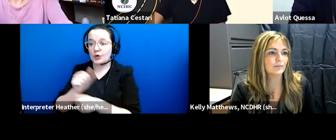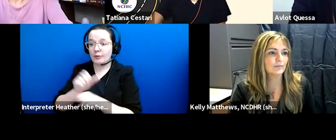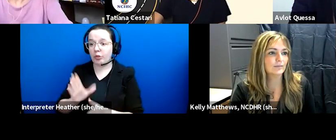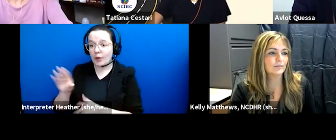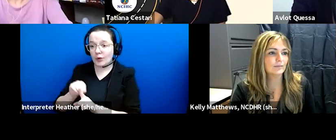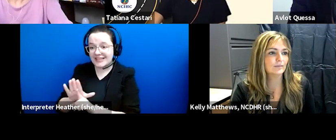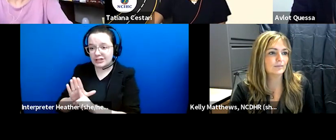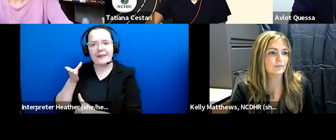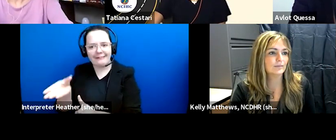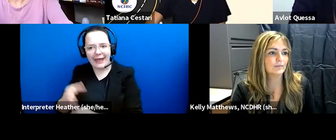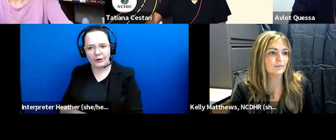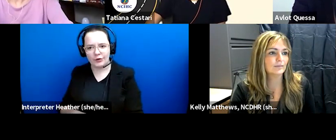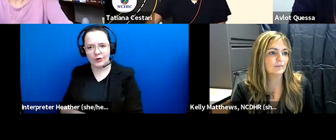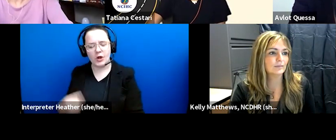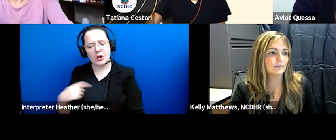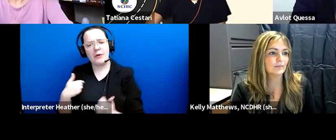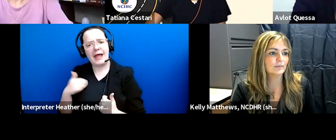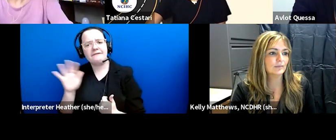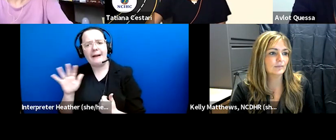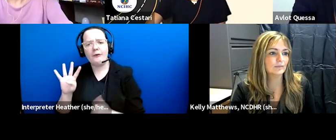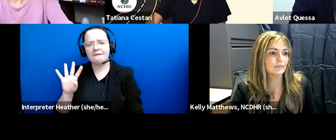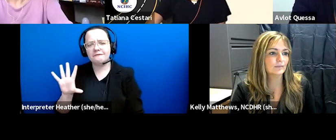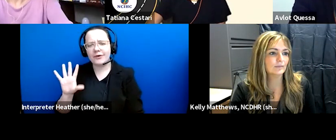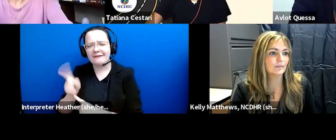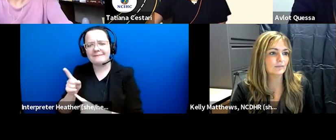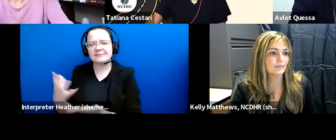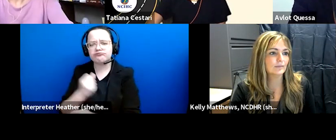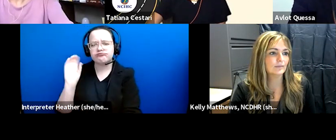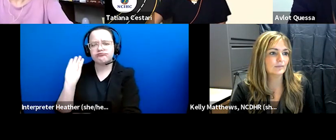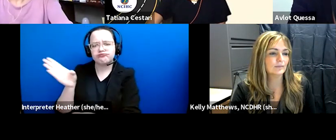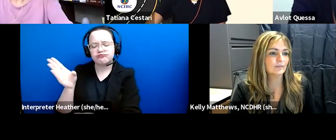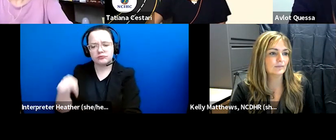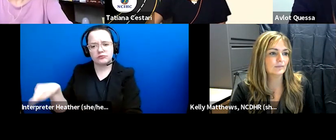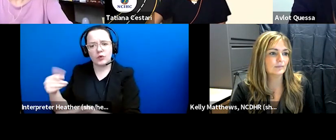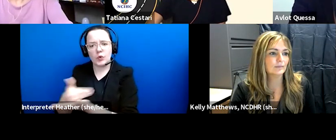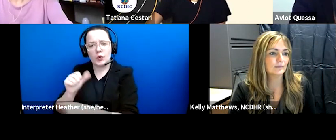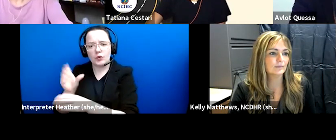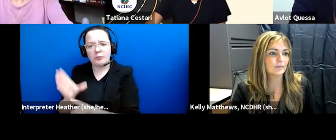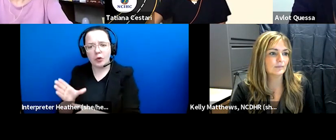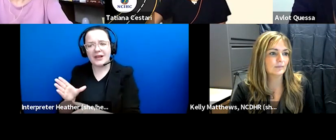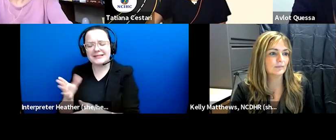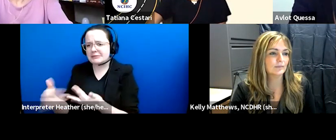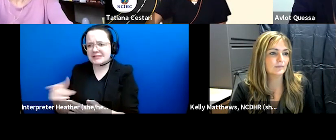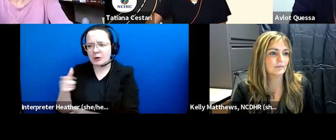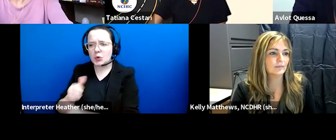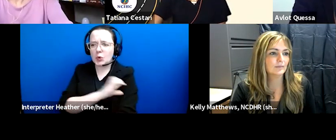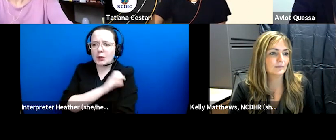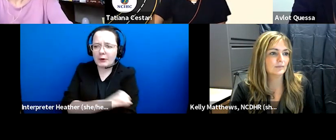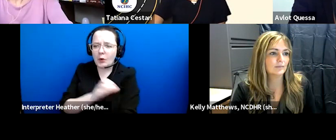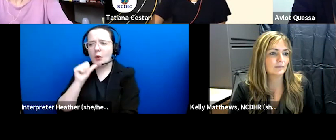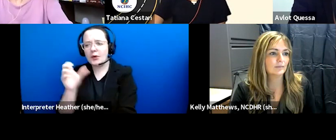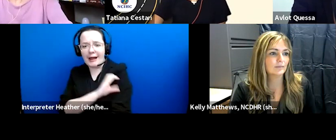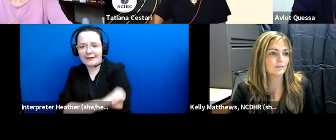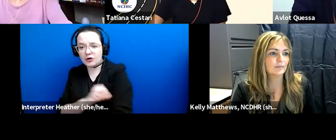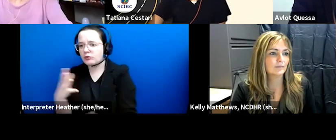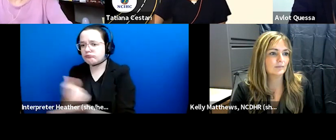have about 45 minutes to talk to talk new employees clinical or non-clinical about the importance